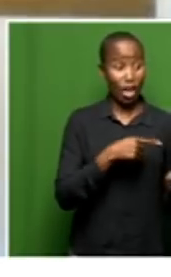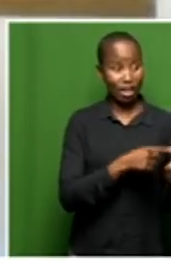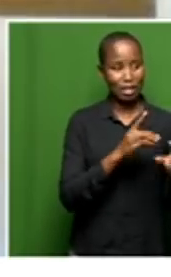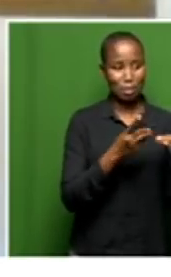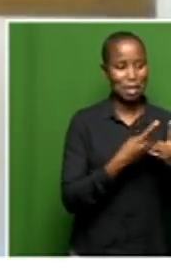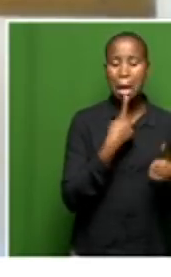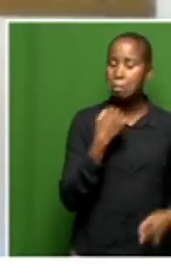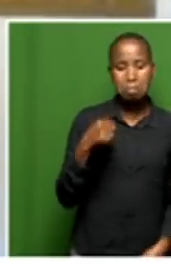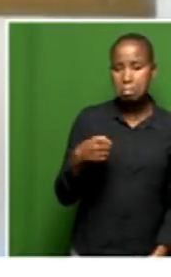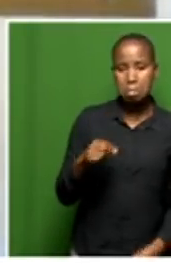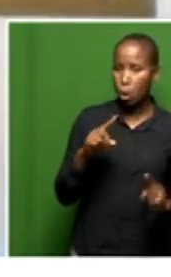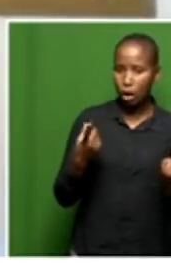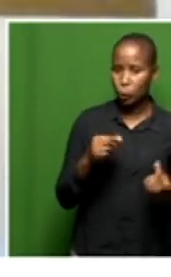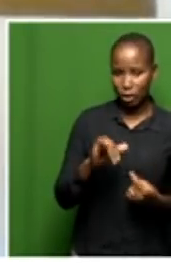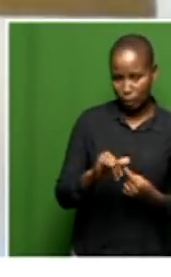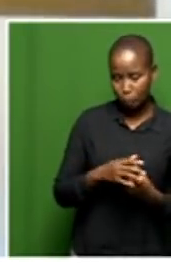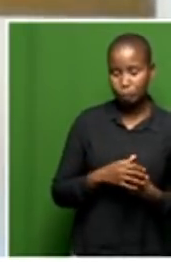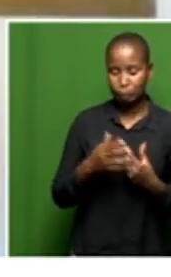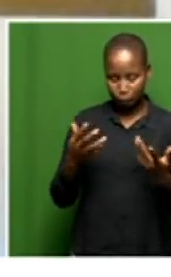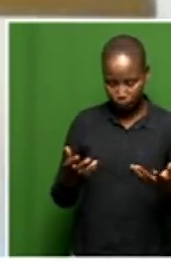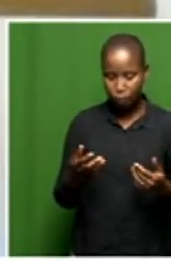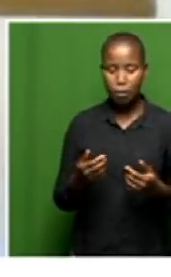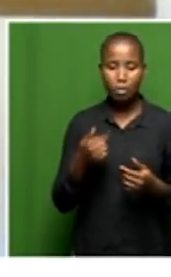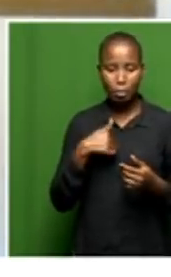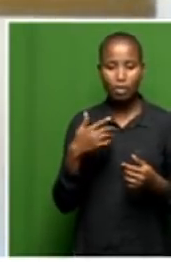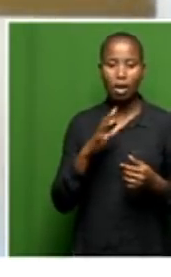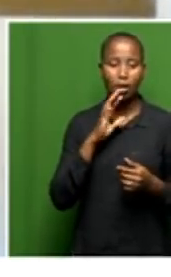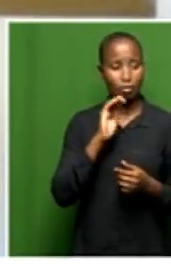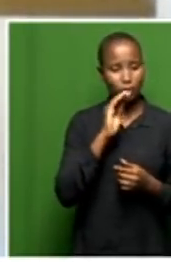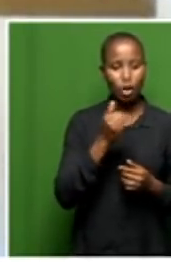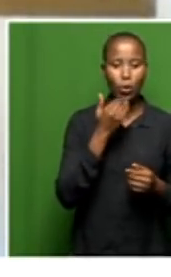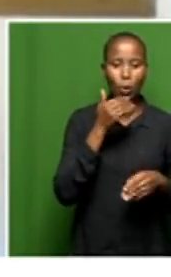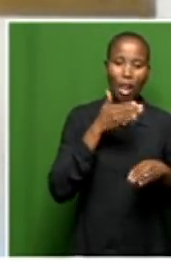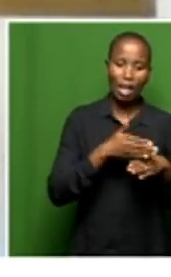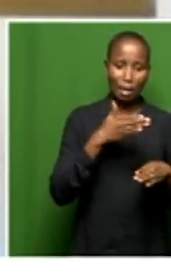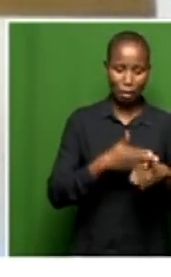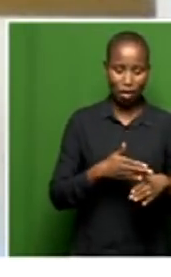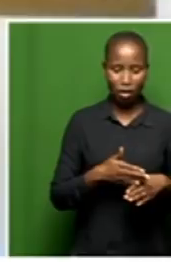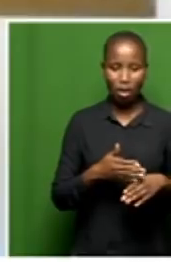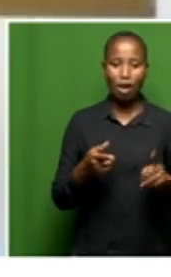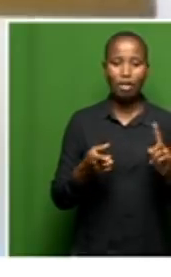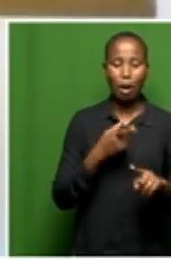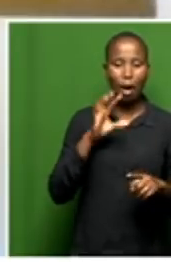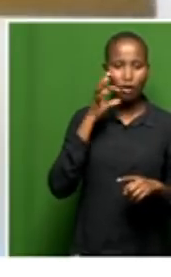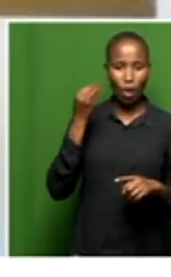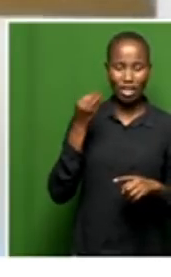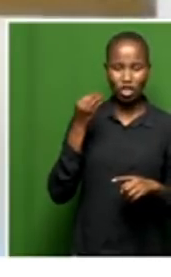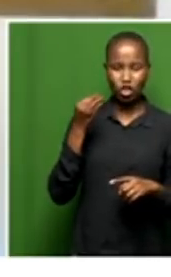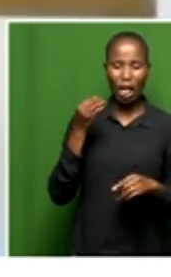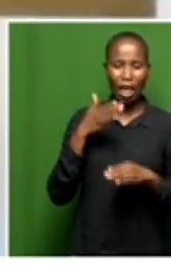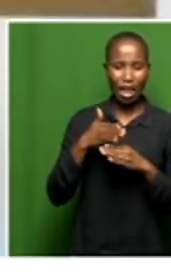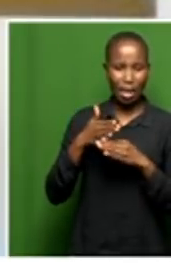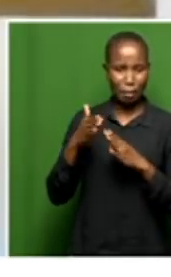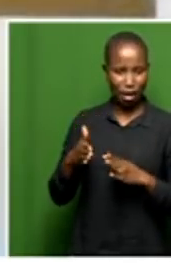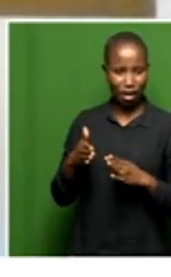So I informed my labour consultant at Friendship Haven that you have to inform those staff